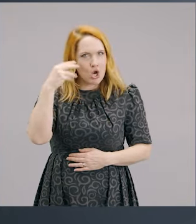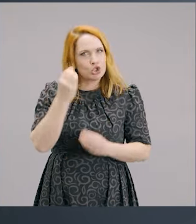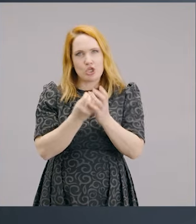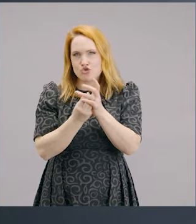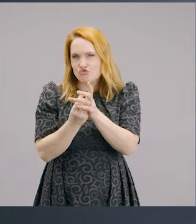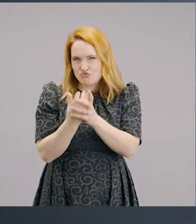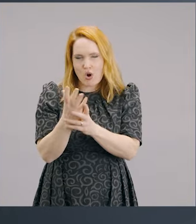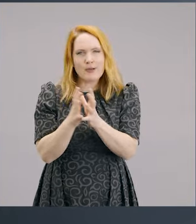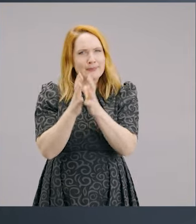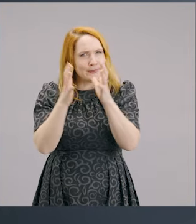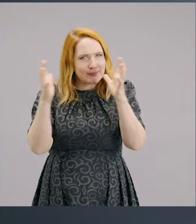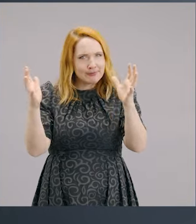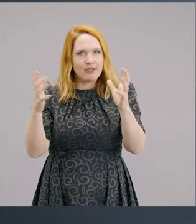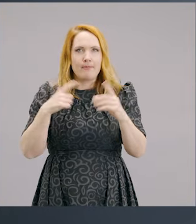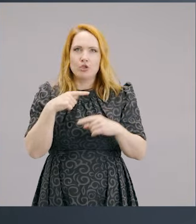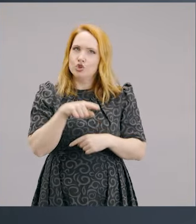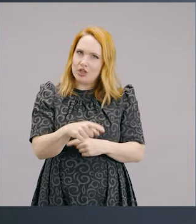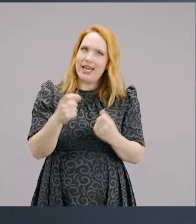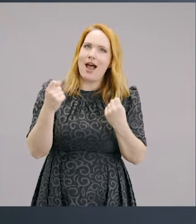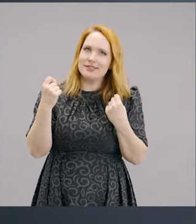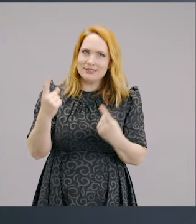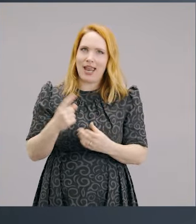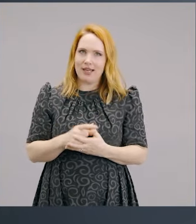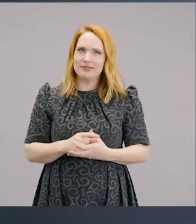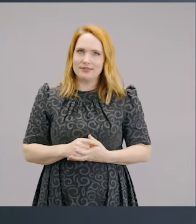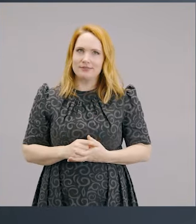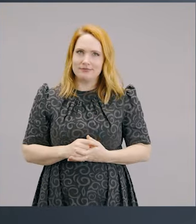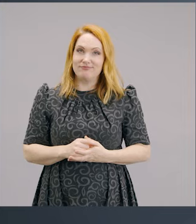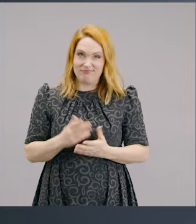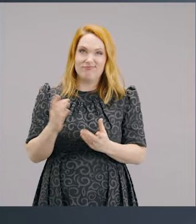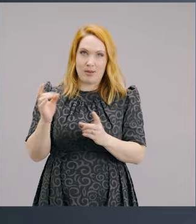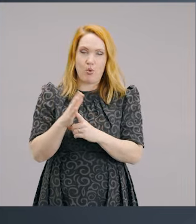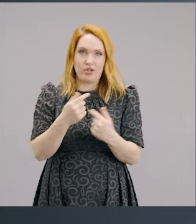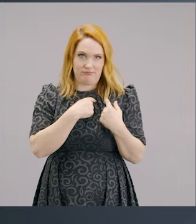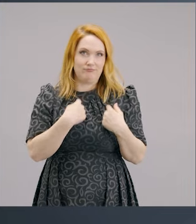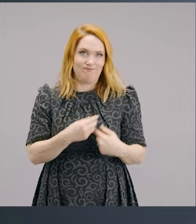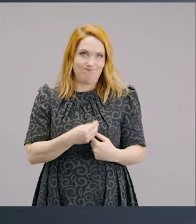spiritually grown massively because she got it, she got the lesson.